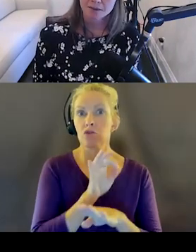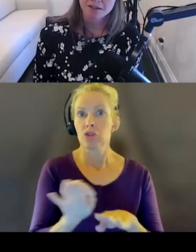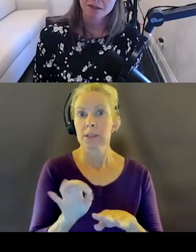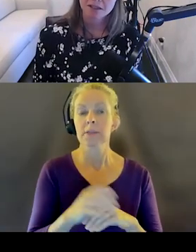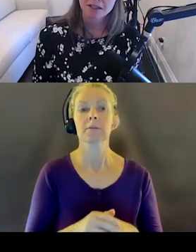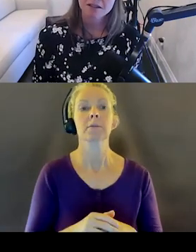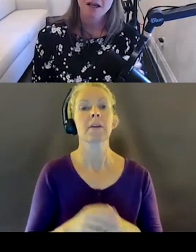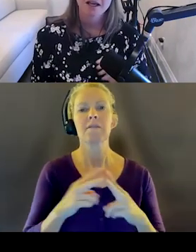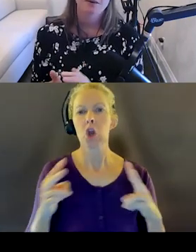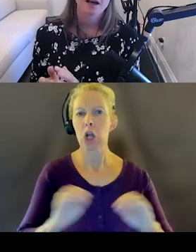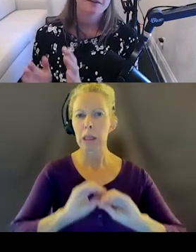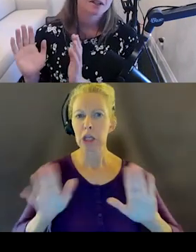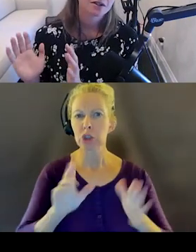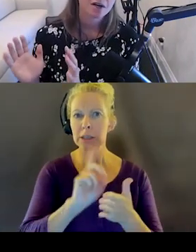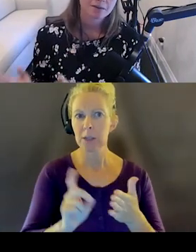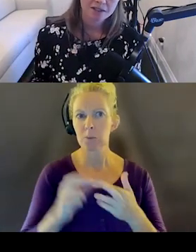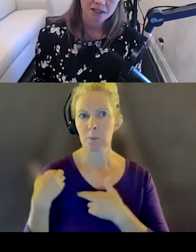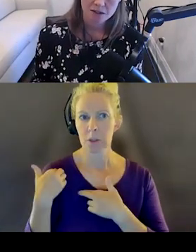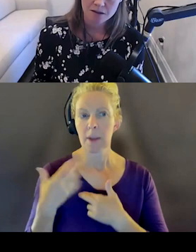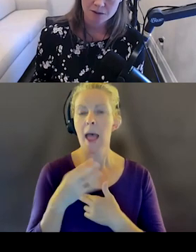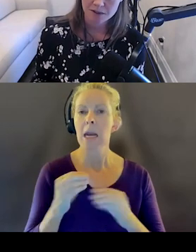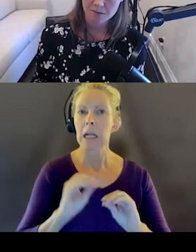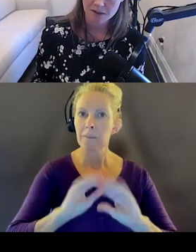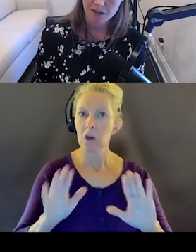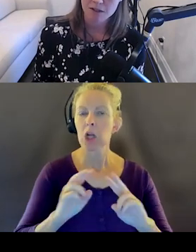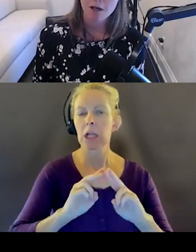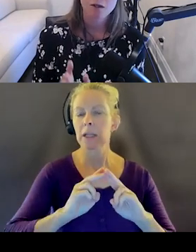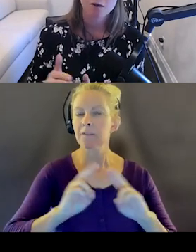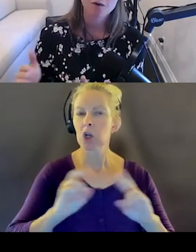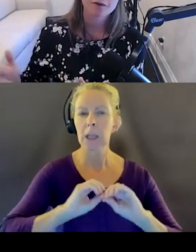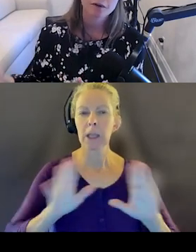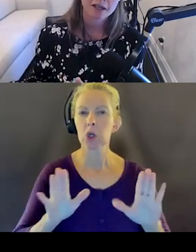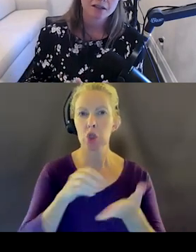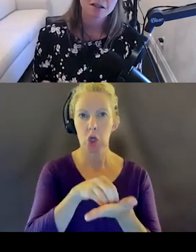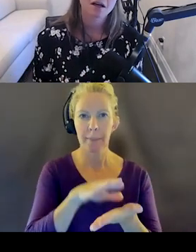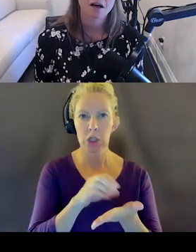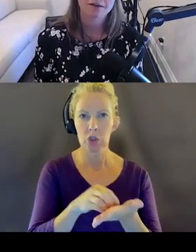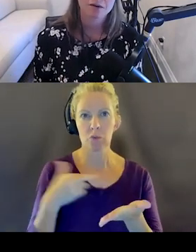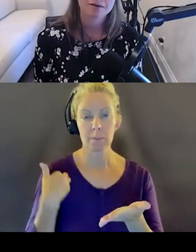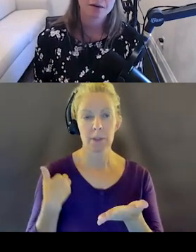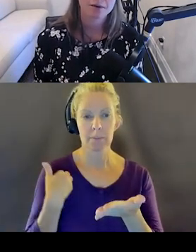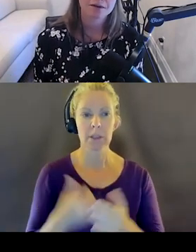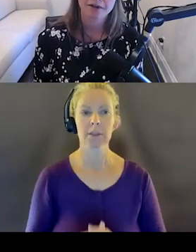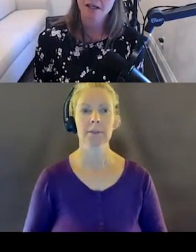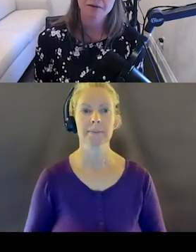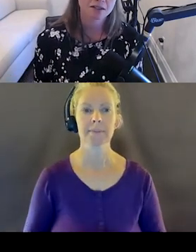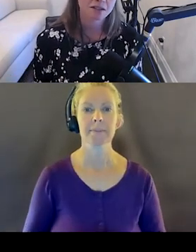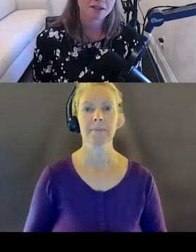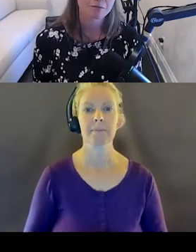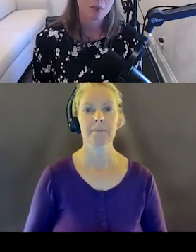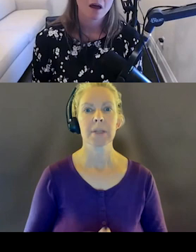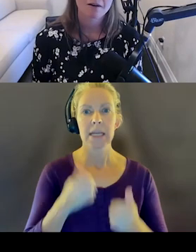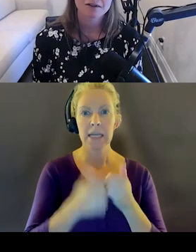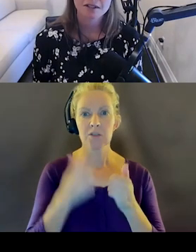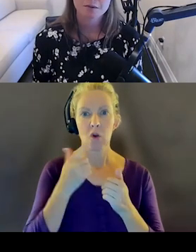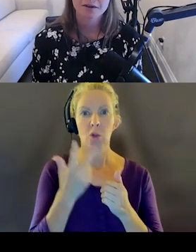design responsibilities and we have very clear documentation responsibilities. So we'll go through each of those for those three key functions.